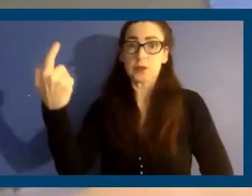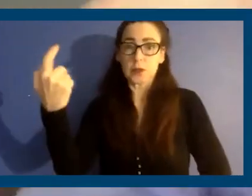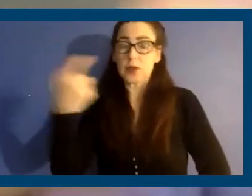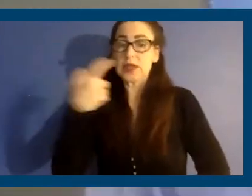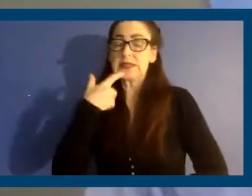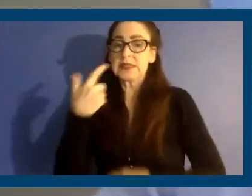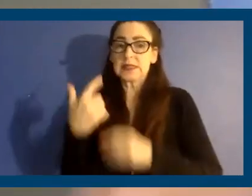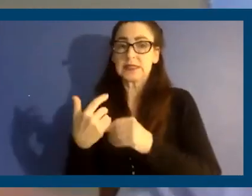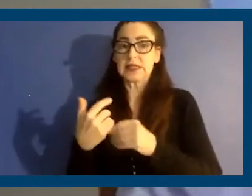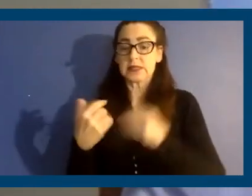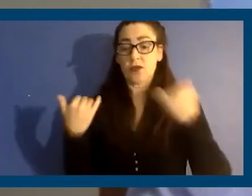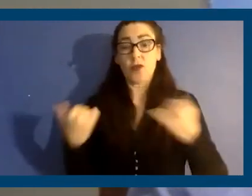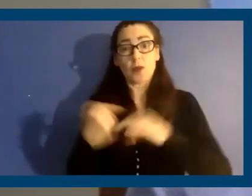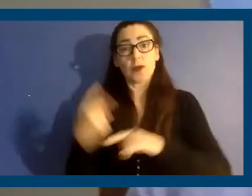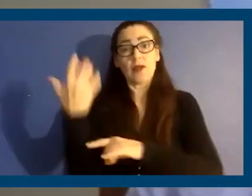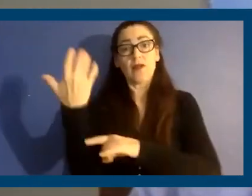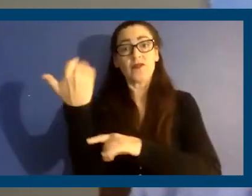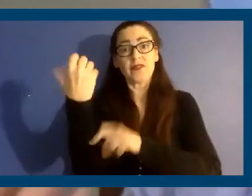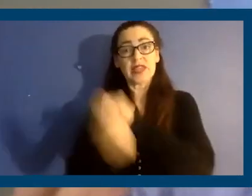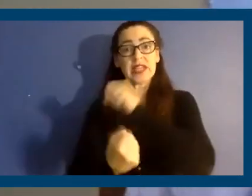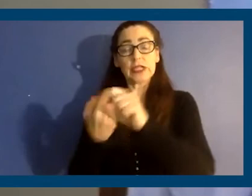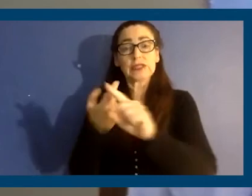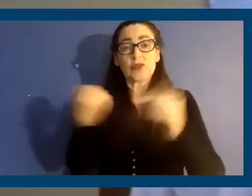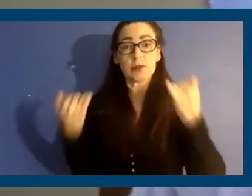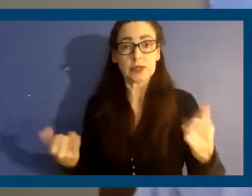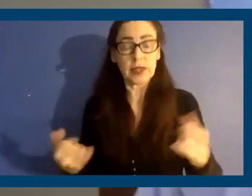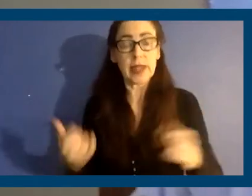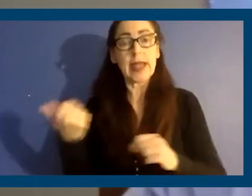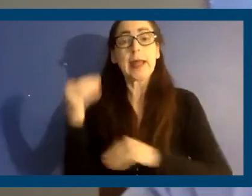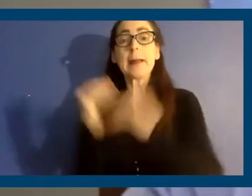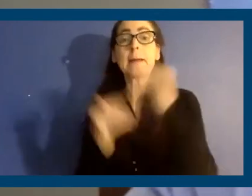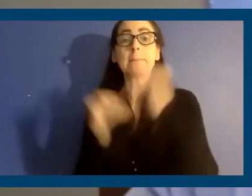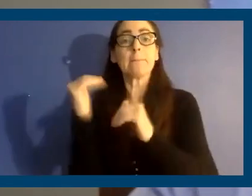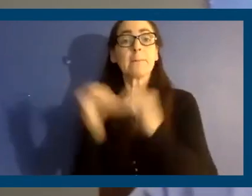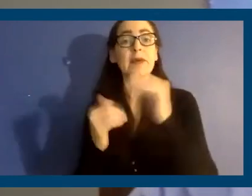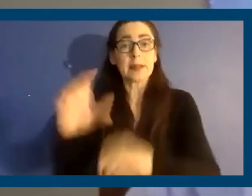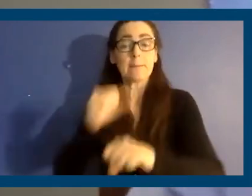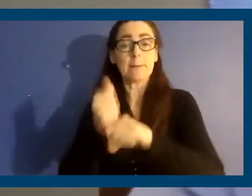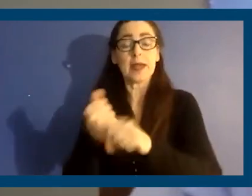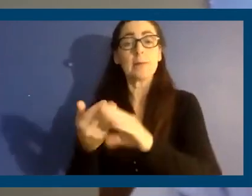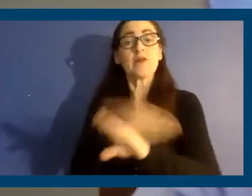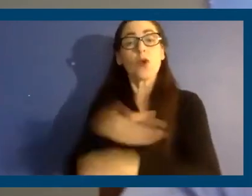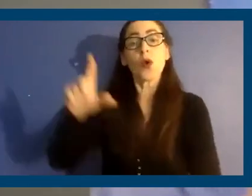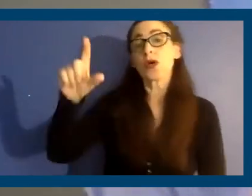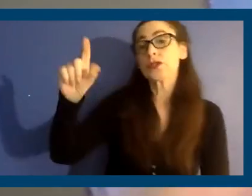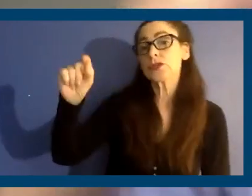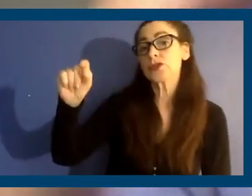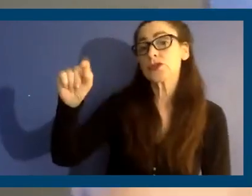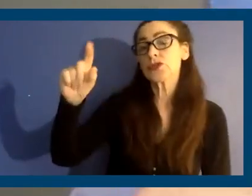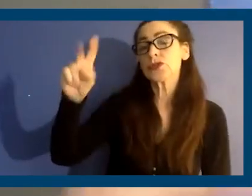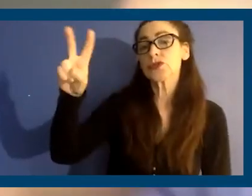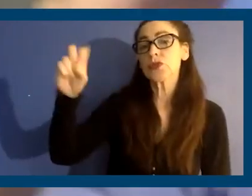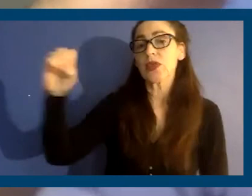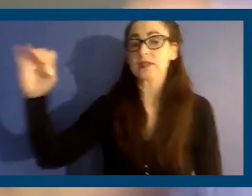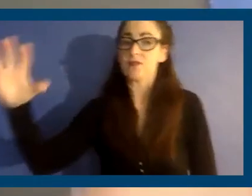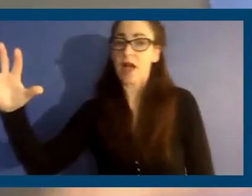from today. So it's 2020. So any building that was built before 2005 will be under that same